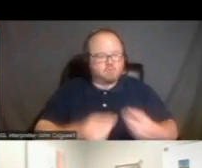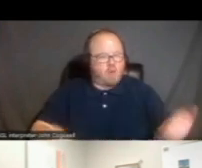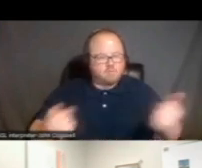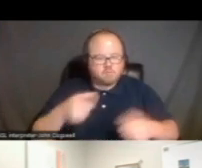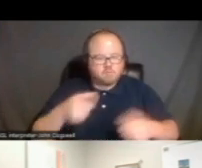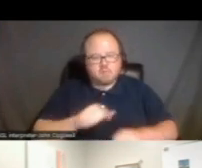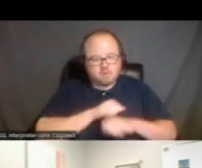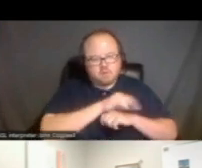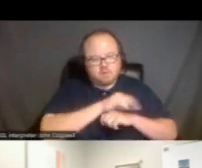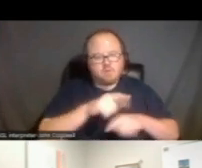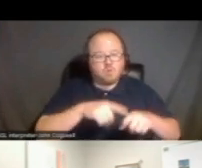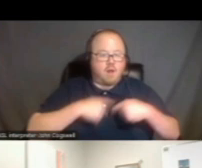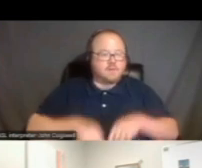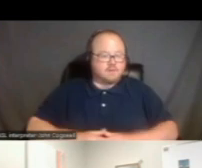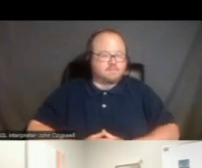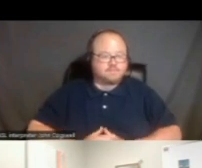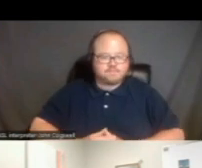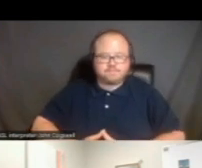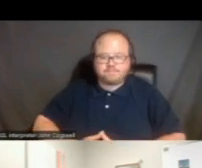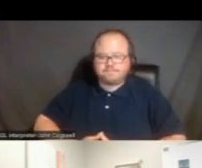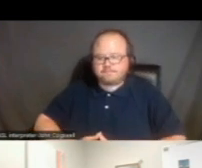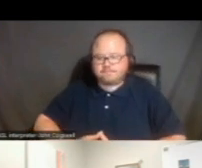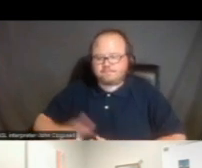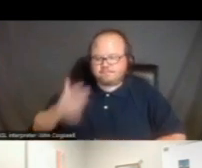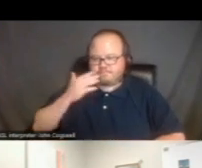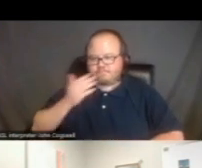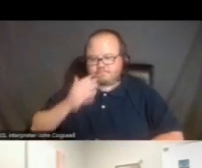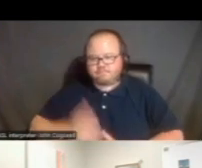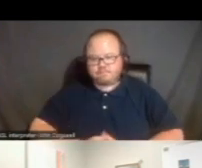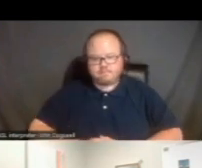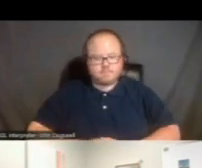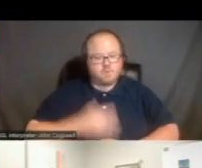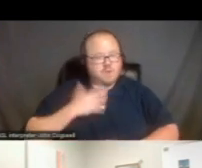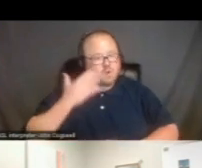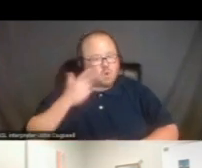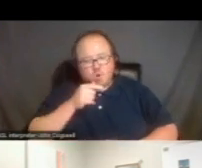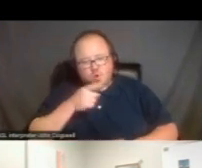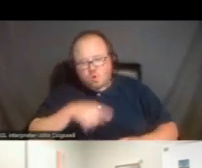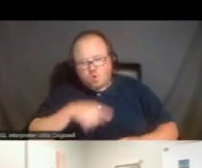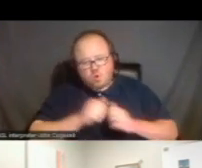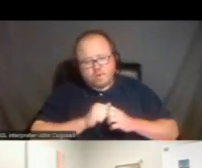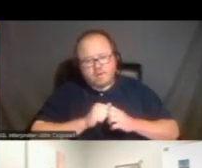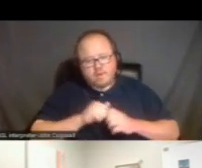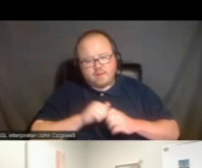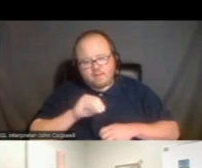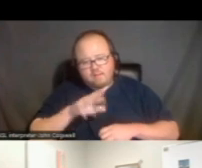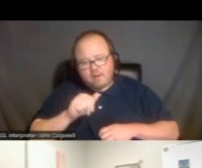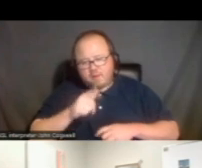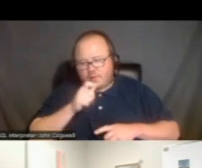can send them our way. Thank you. Do we know who you're with? America. Oh, I'm sorry.